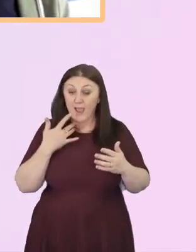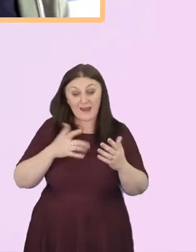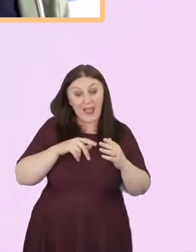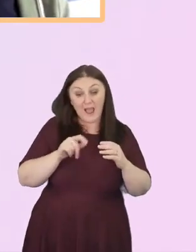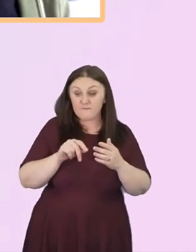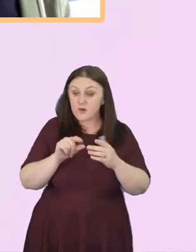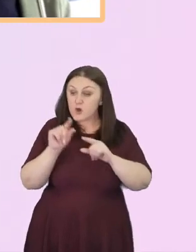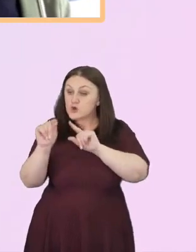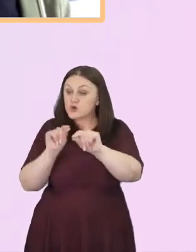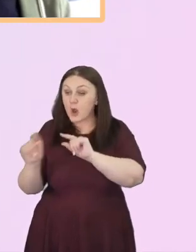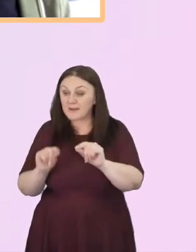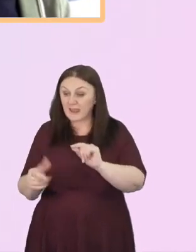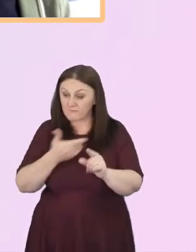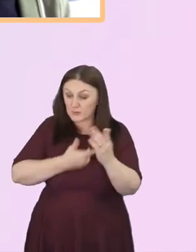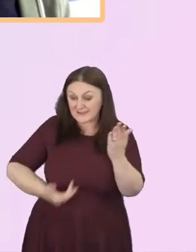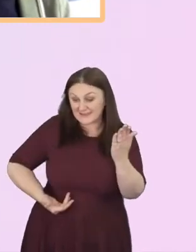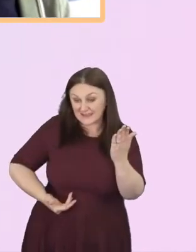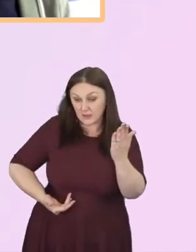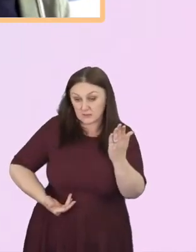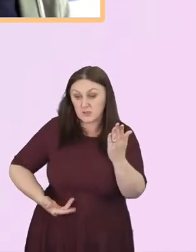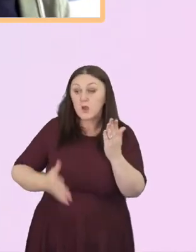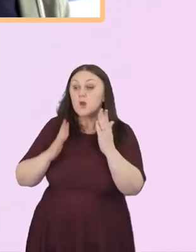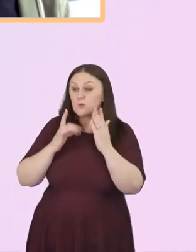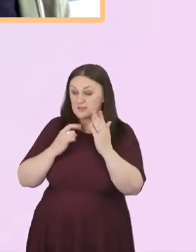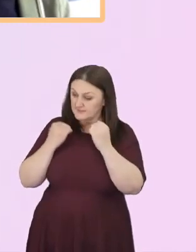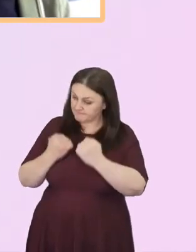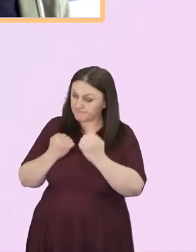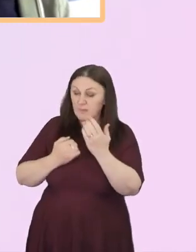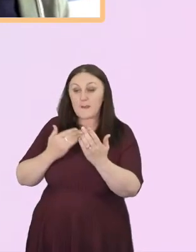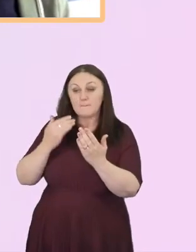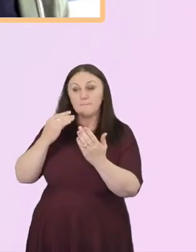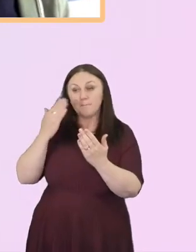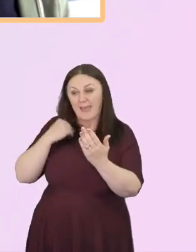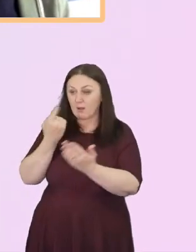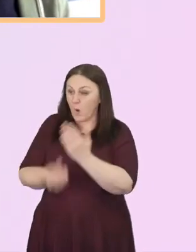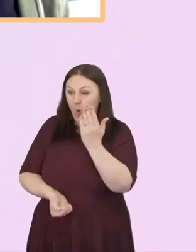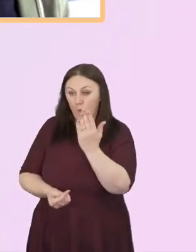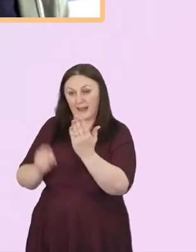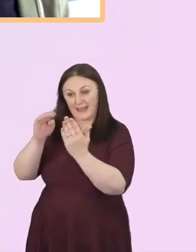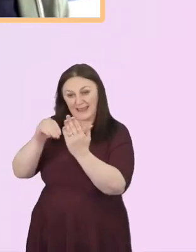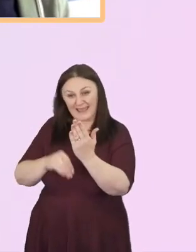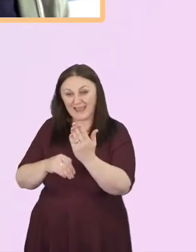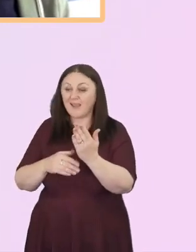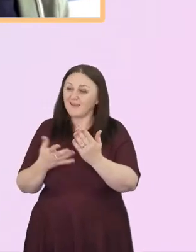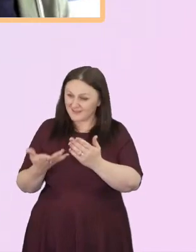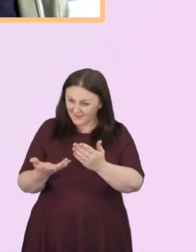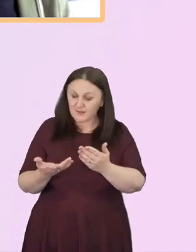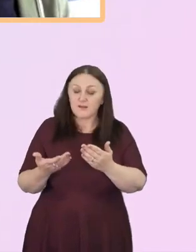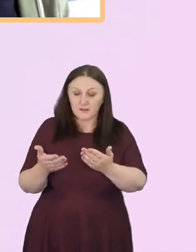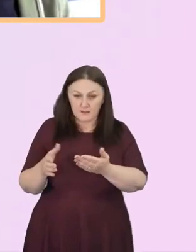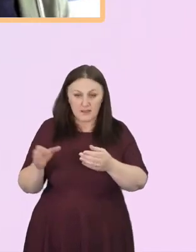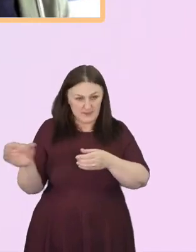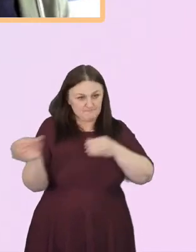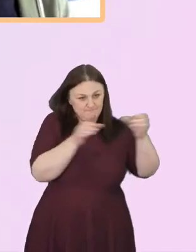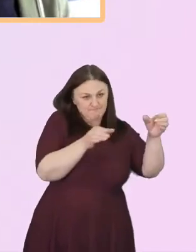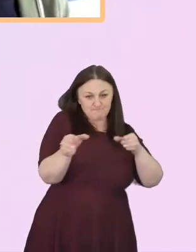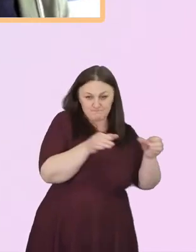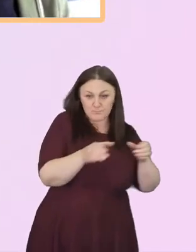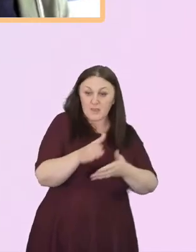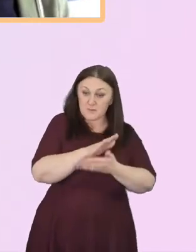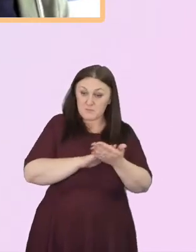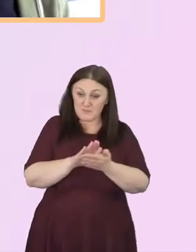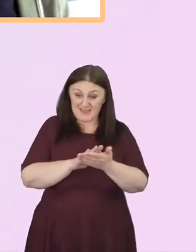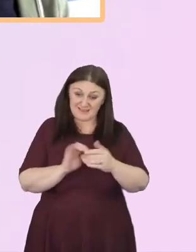out. But it did change. And it meant that we heard the black voice of the congregation far more easily.